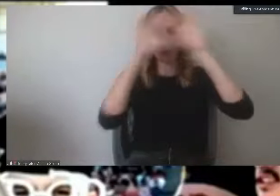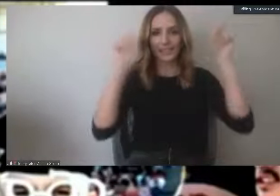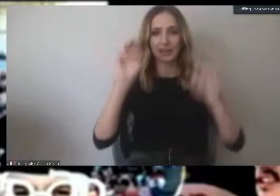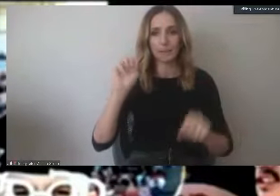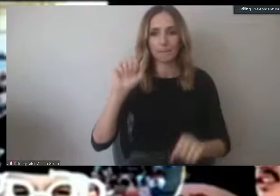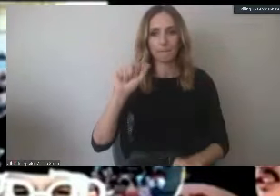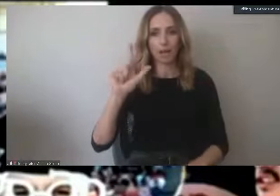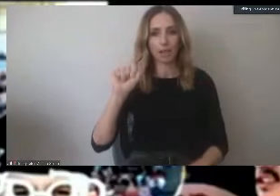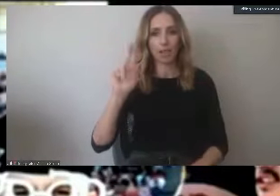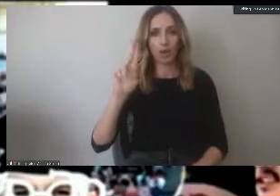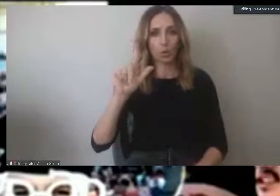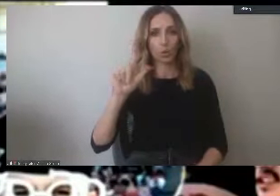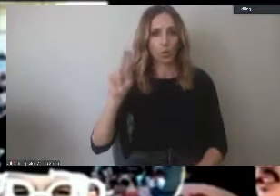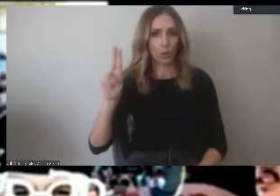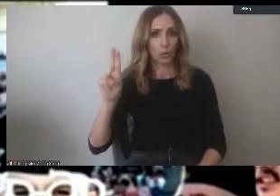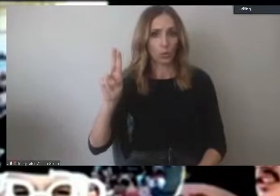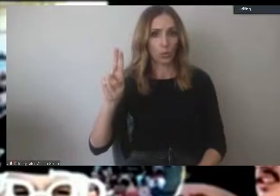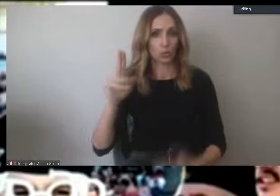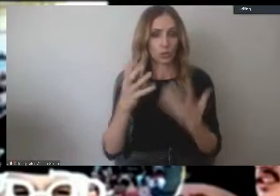do you want to say a couple of words?